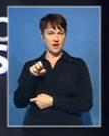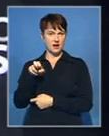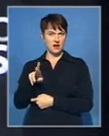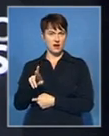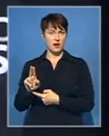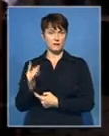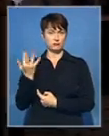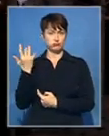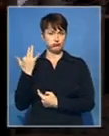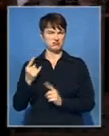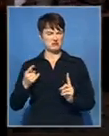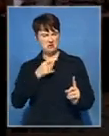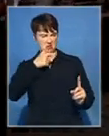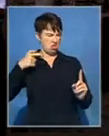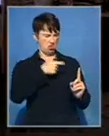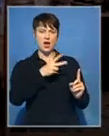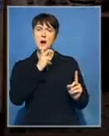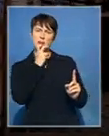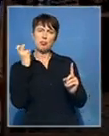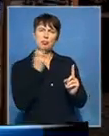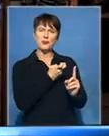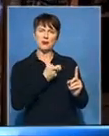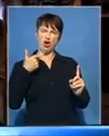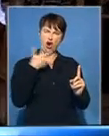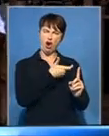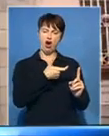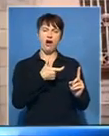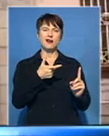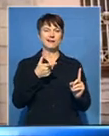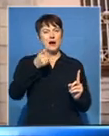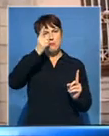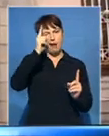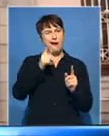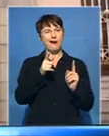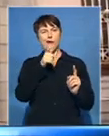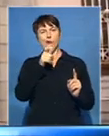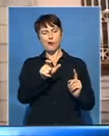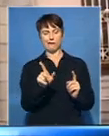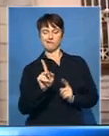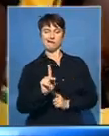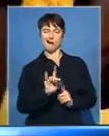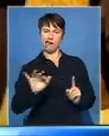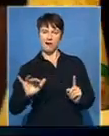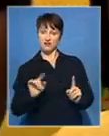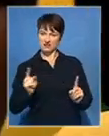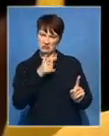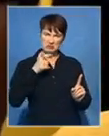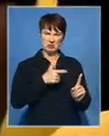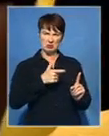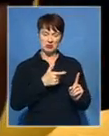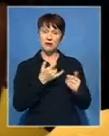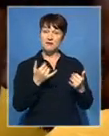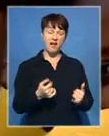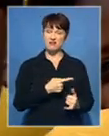-word. Vindicated after repeated racial insults. A victory for domestic workers. The judgment